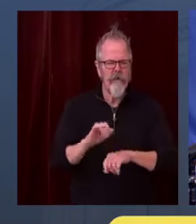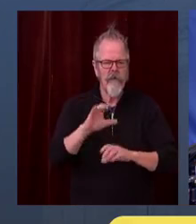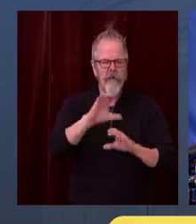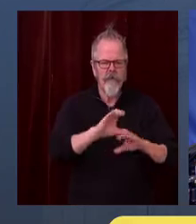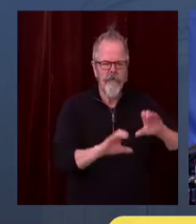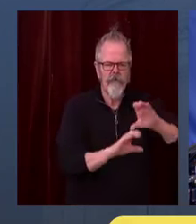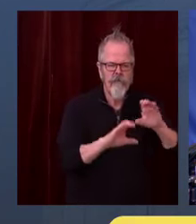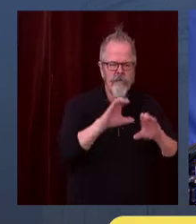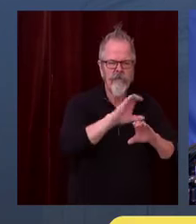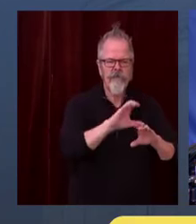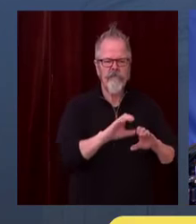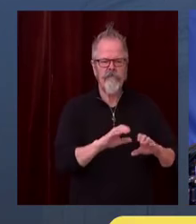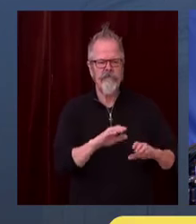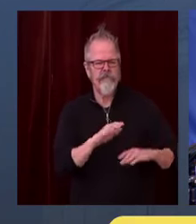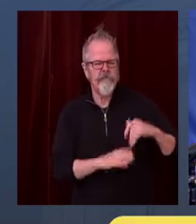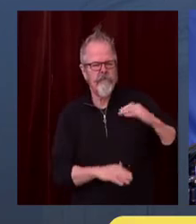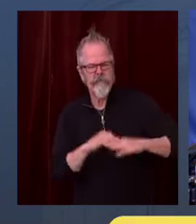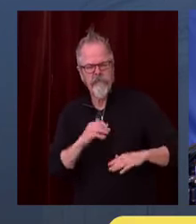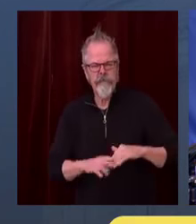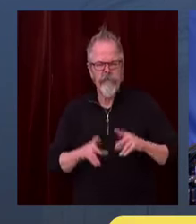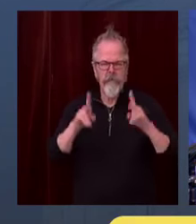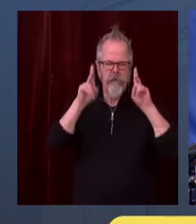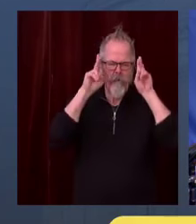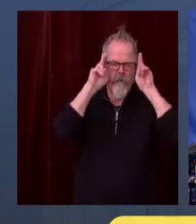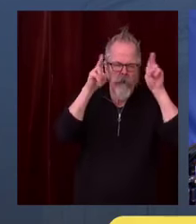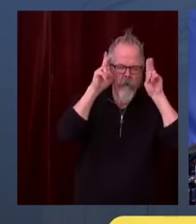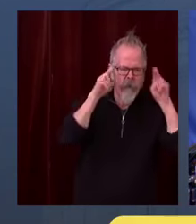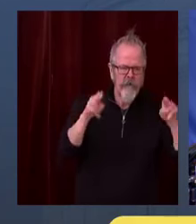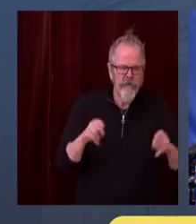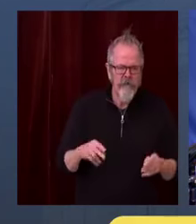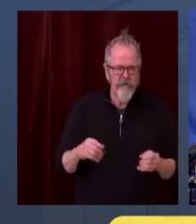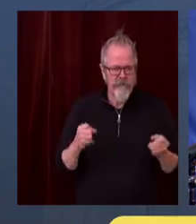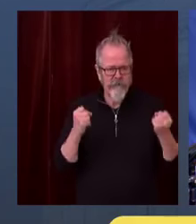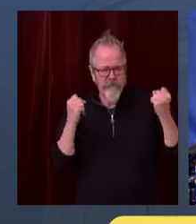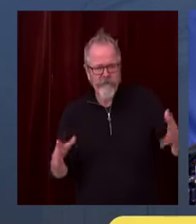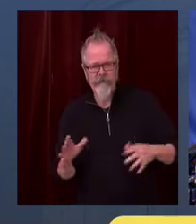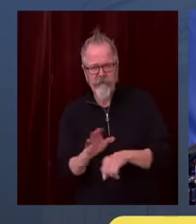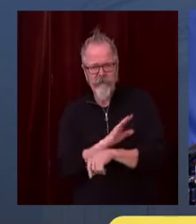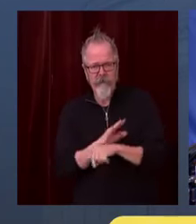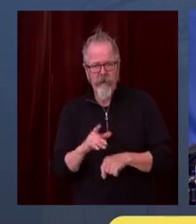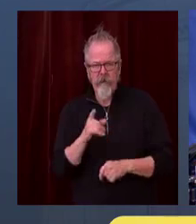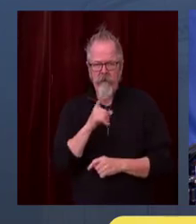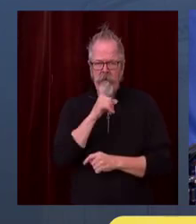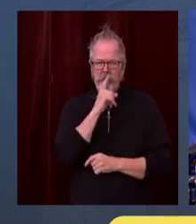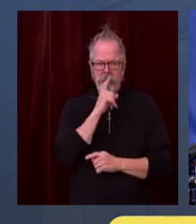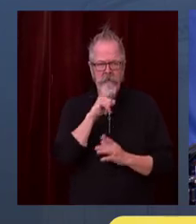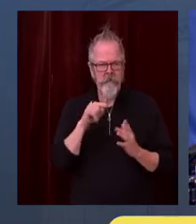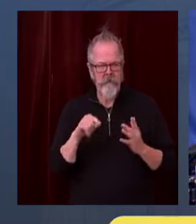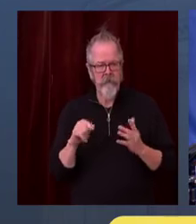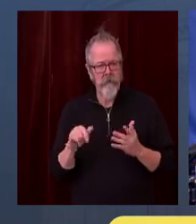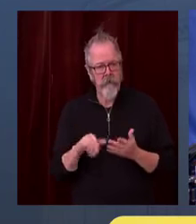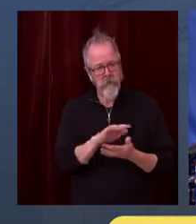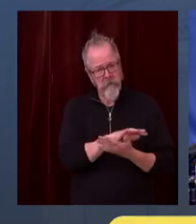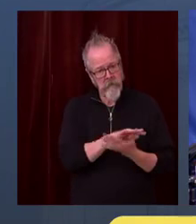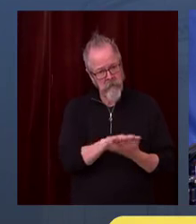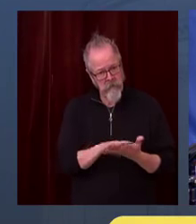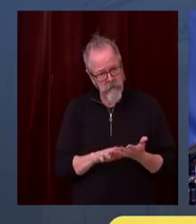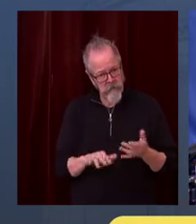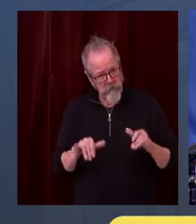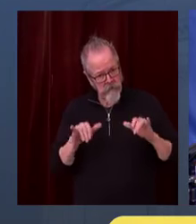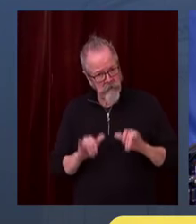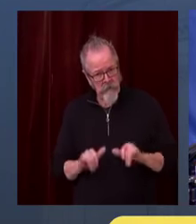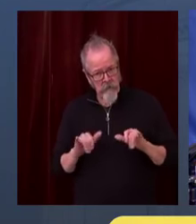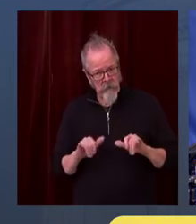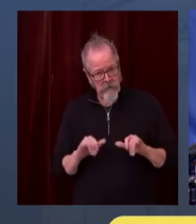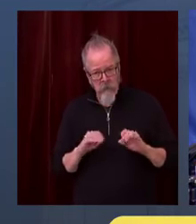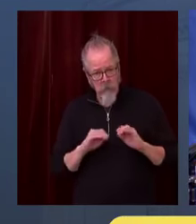my hair done, that sort of thing. Are those places that are not going to be affected by this? And what is the reasoning as to why not?